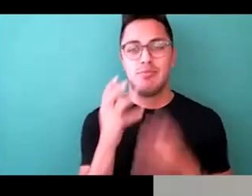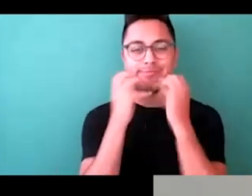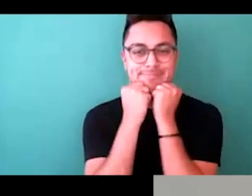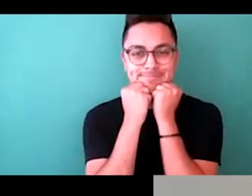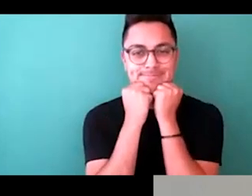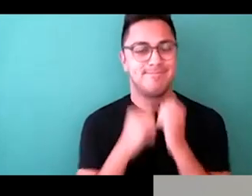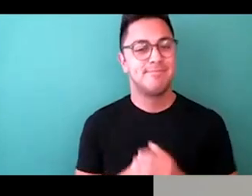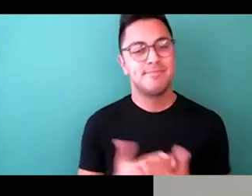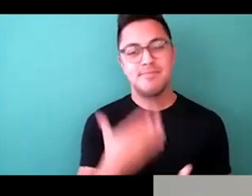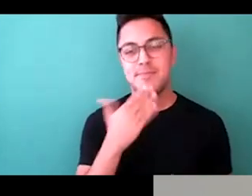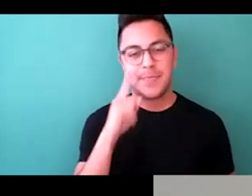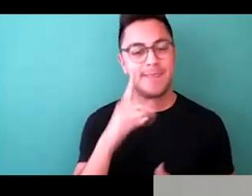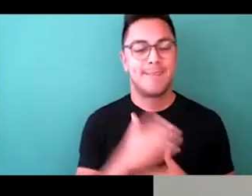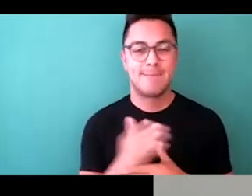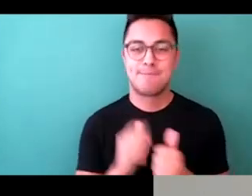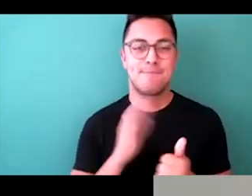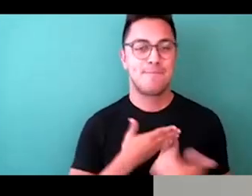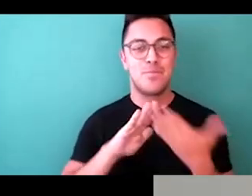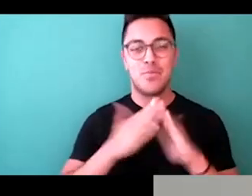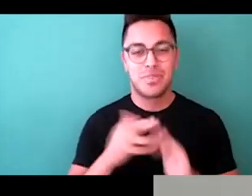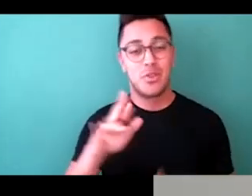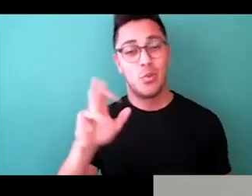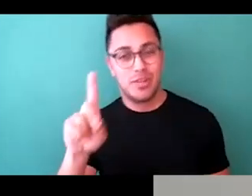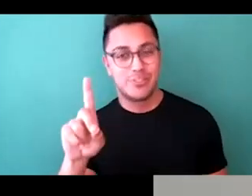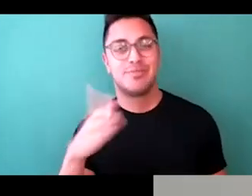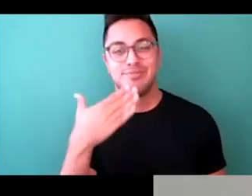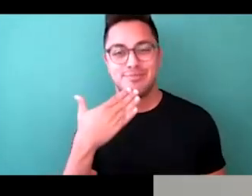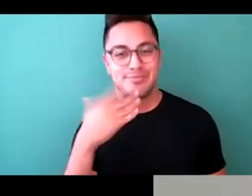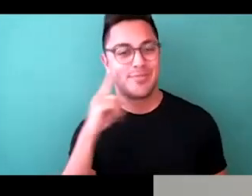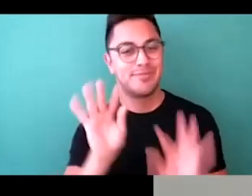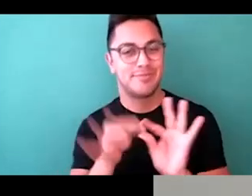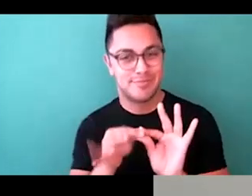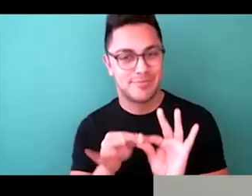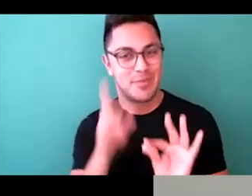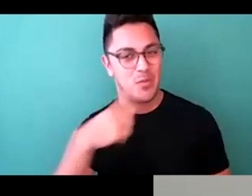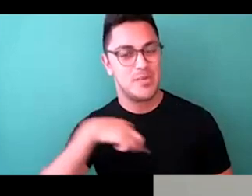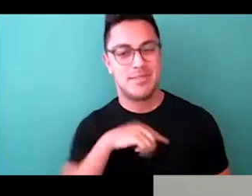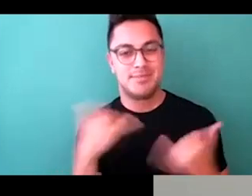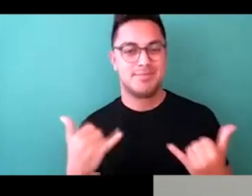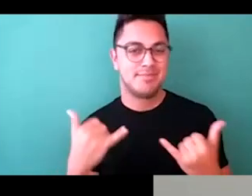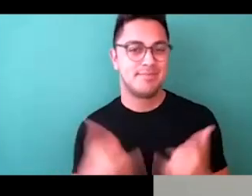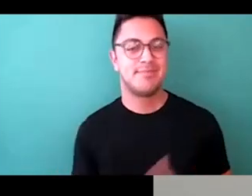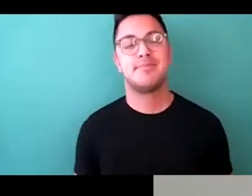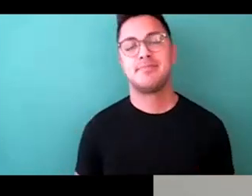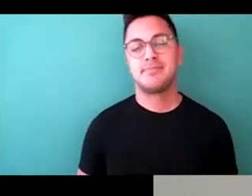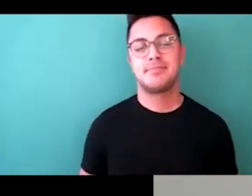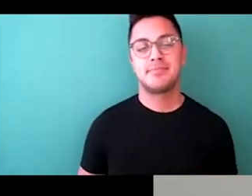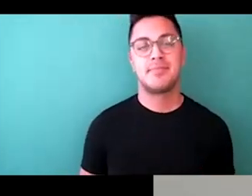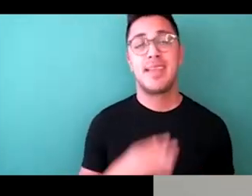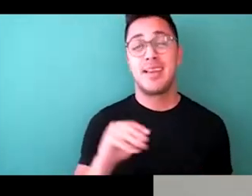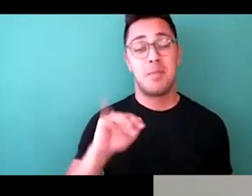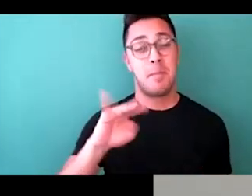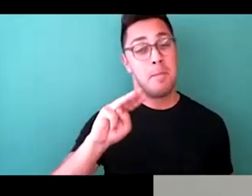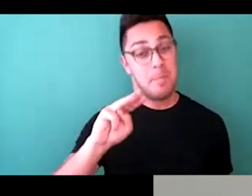you for sharing that with our community. Richard, thank you so much for interpreting for us today. And Mindy,